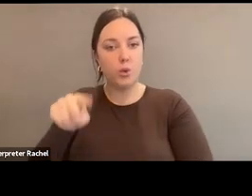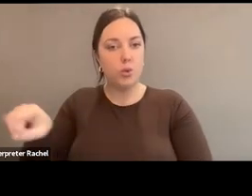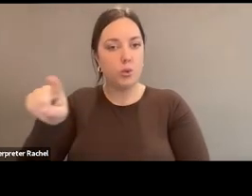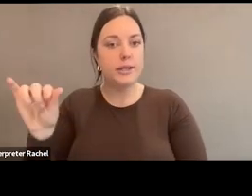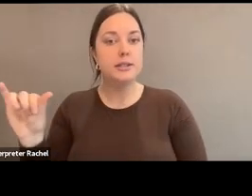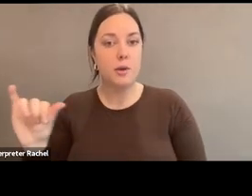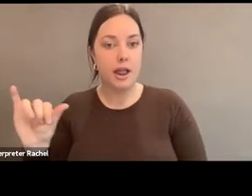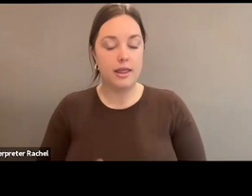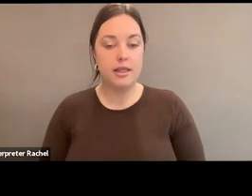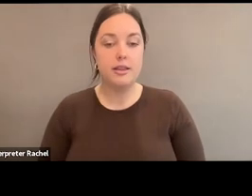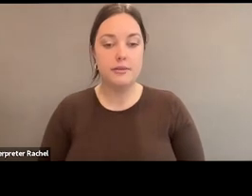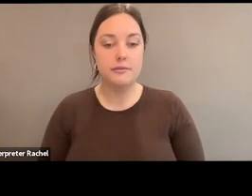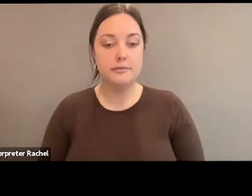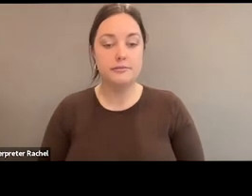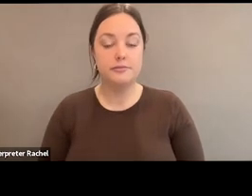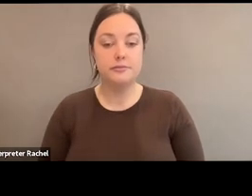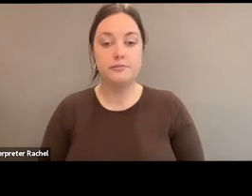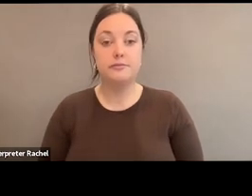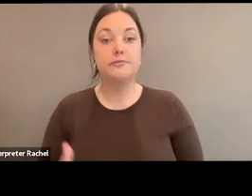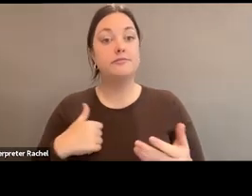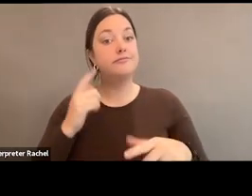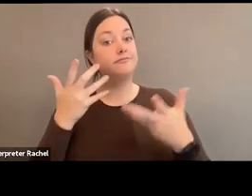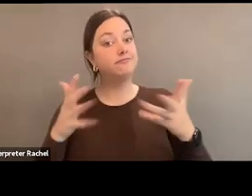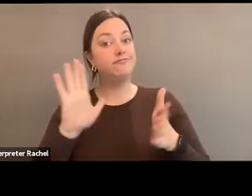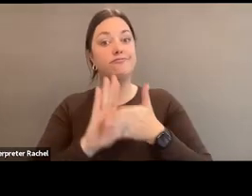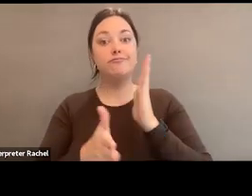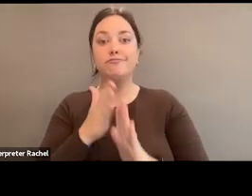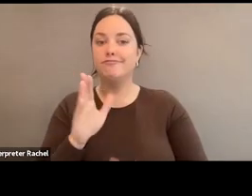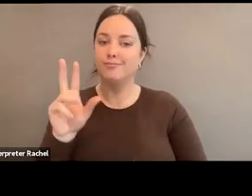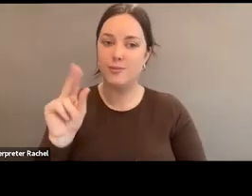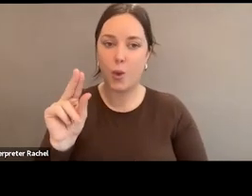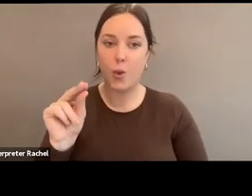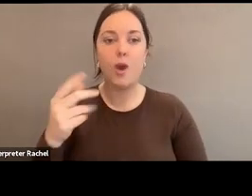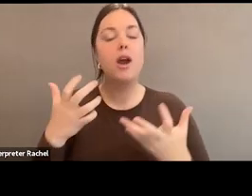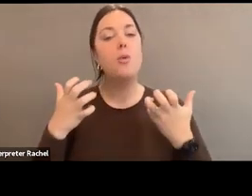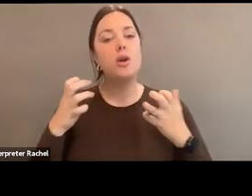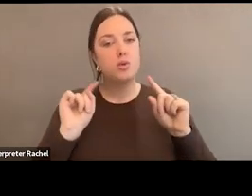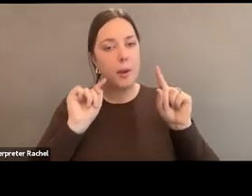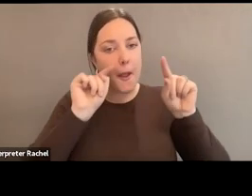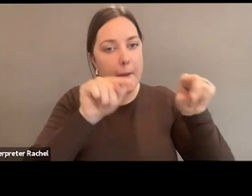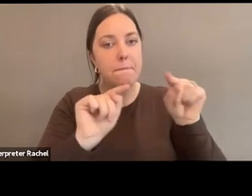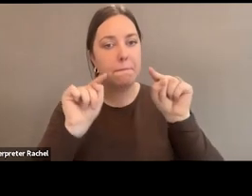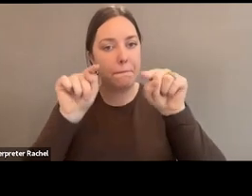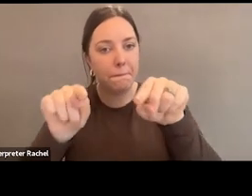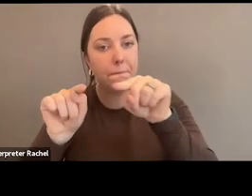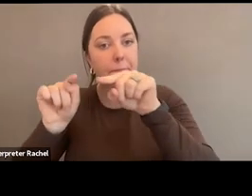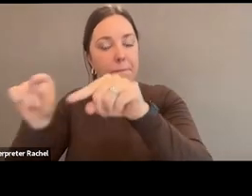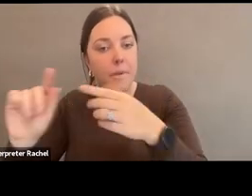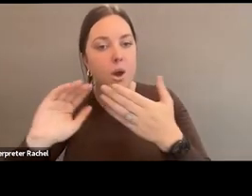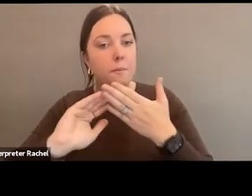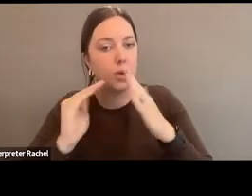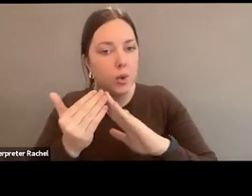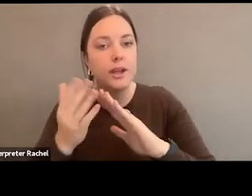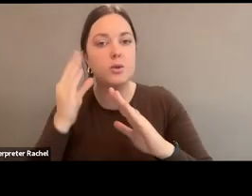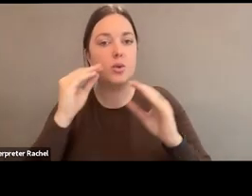And, you know, it really doesn't stop there. I want to make sure that we're coming to your communities and looking ways to help you organize, do advocacy